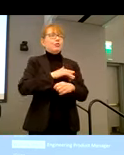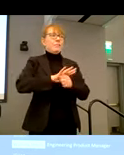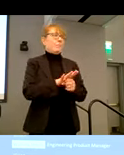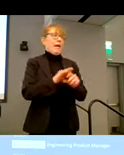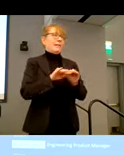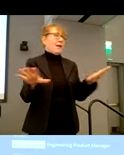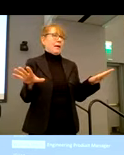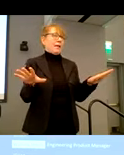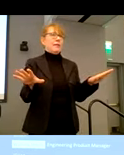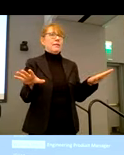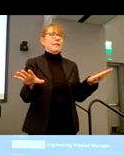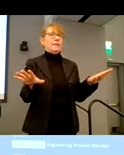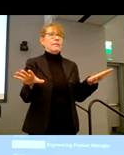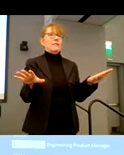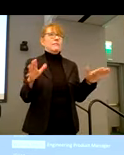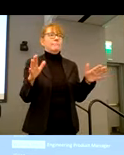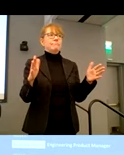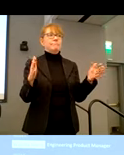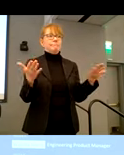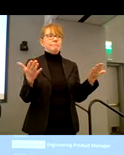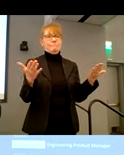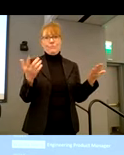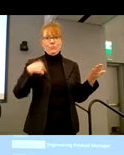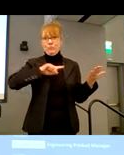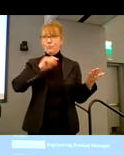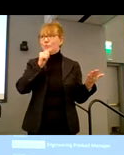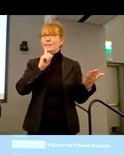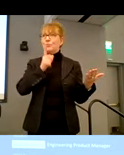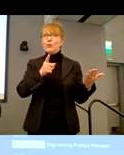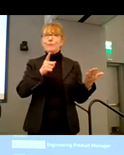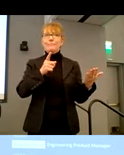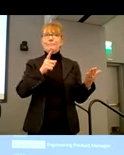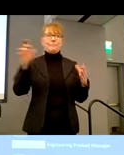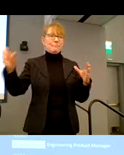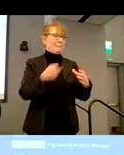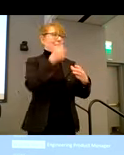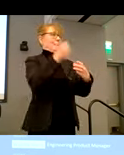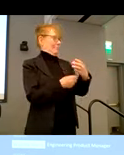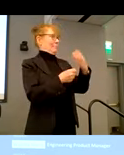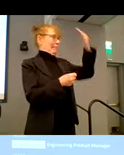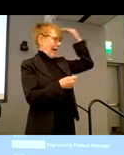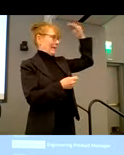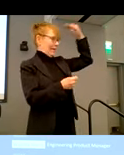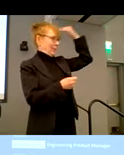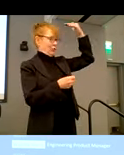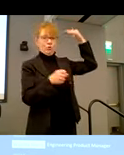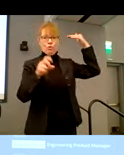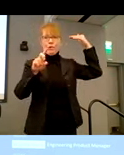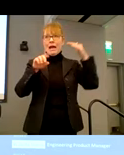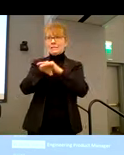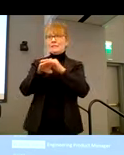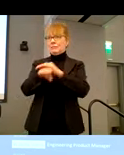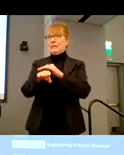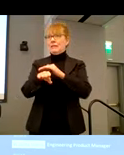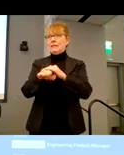was not really someone who is plugged into the accessibility space. But because I've had